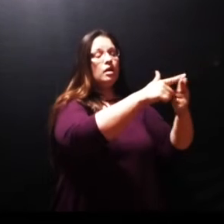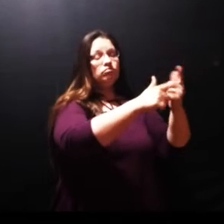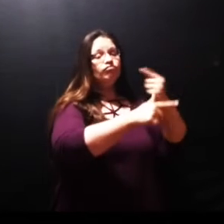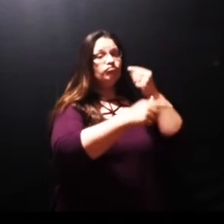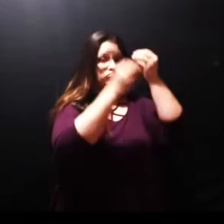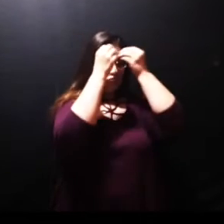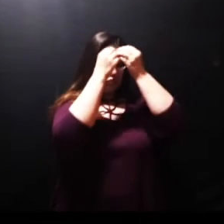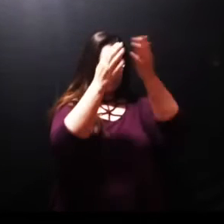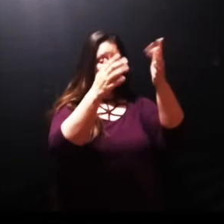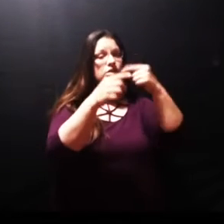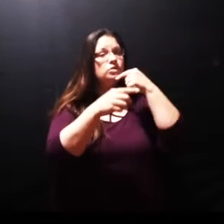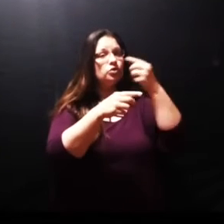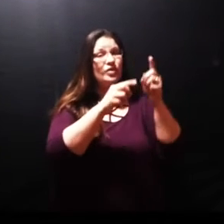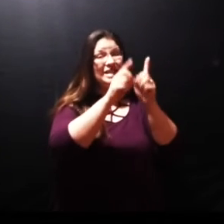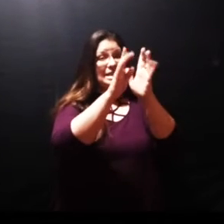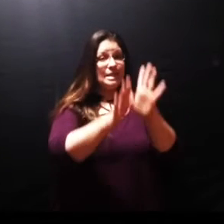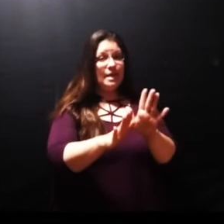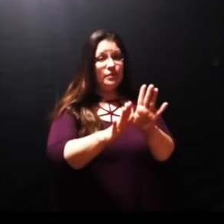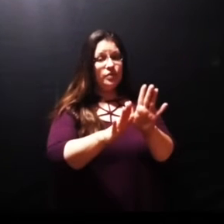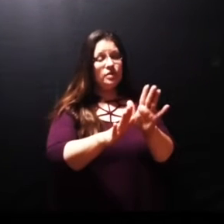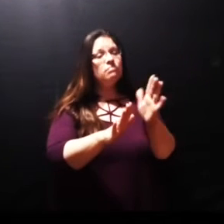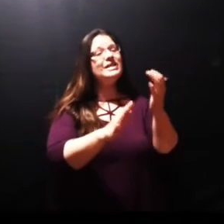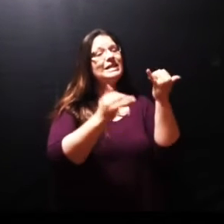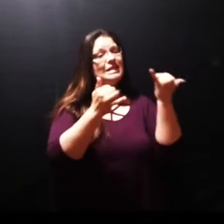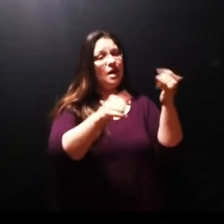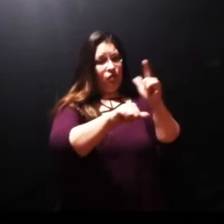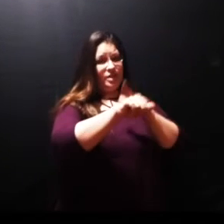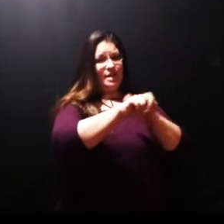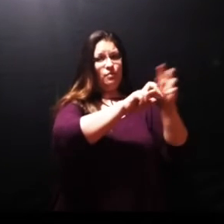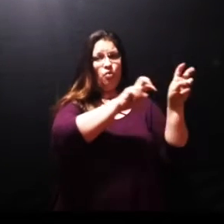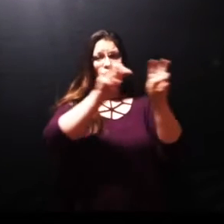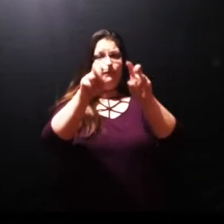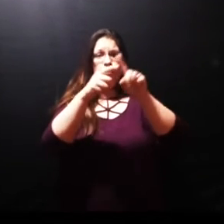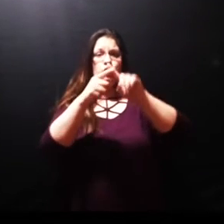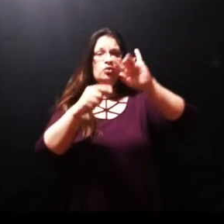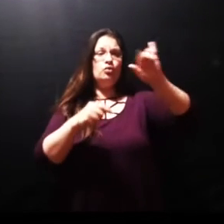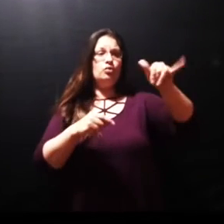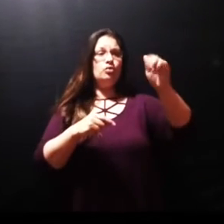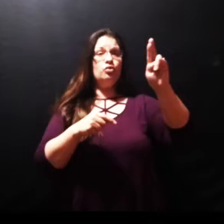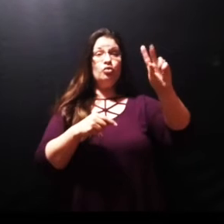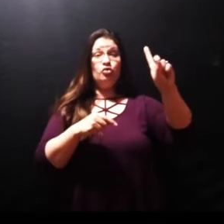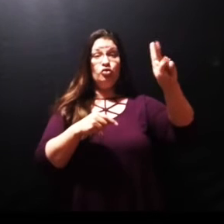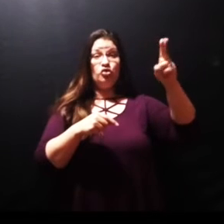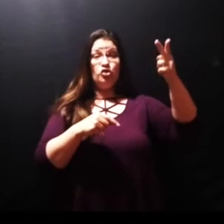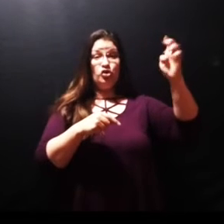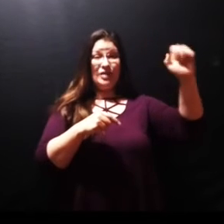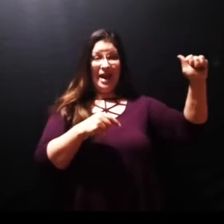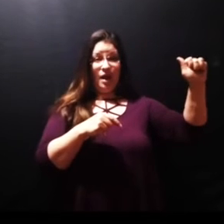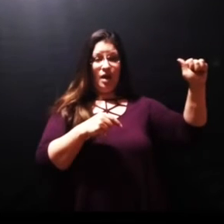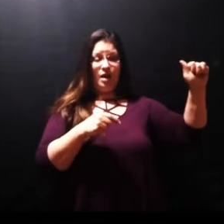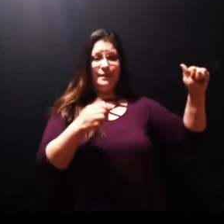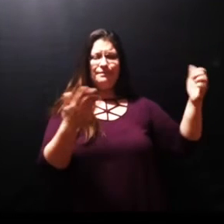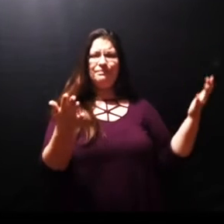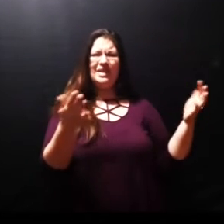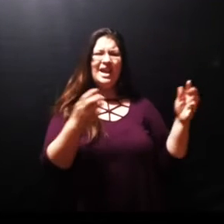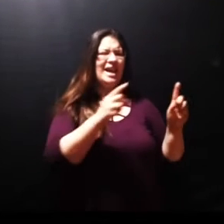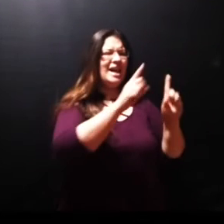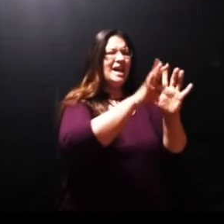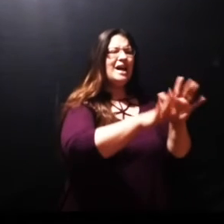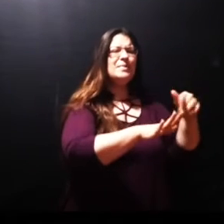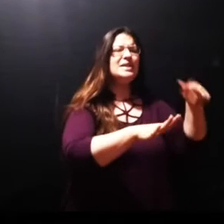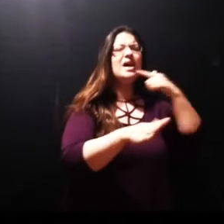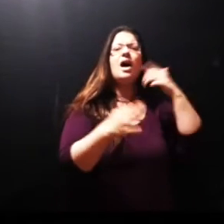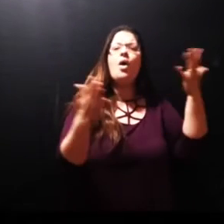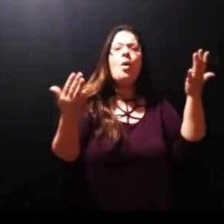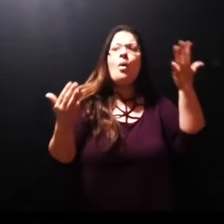saith he to his disciples let us go into Judea again his disciples say unto him Master the